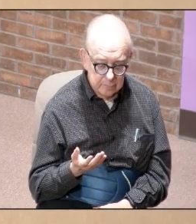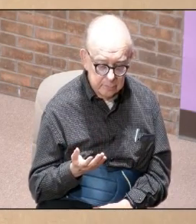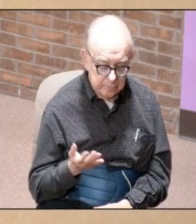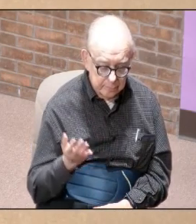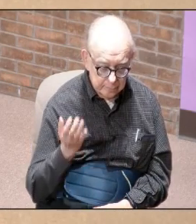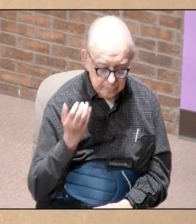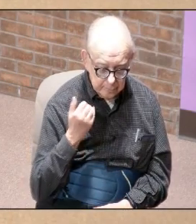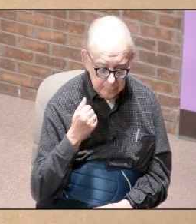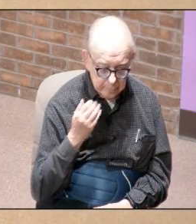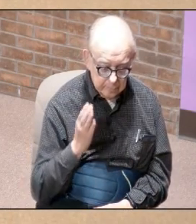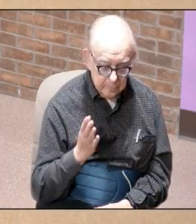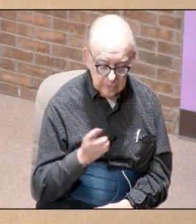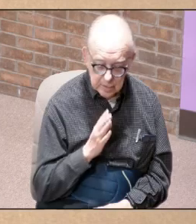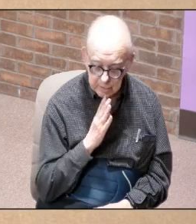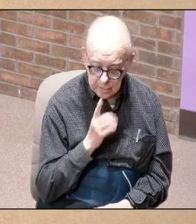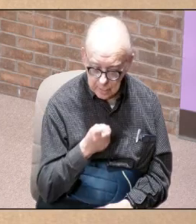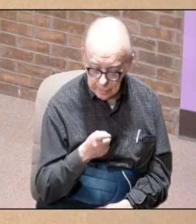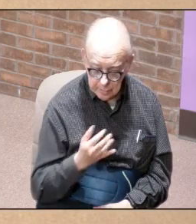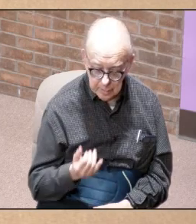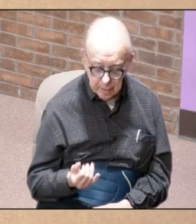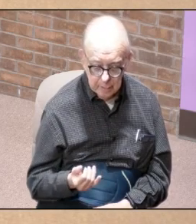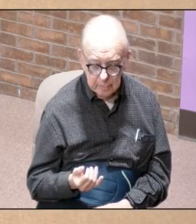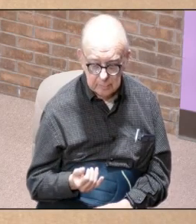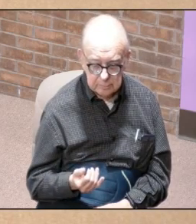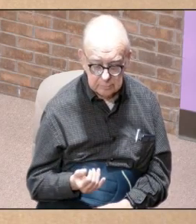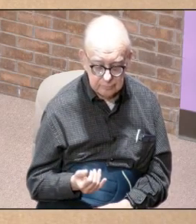if God was to speak to you right now